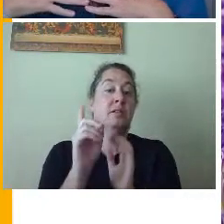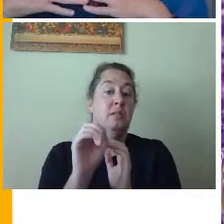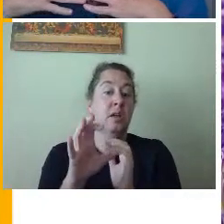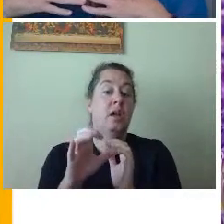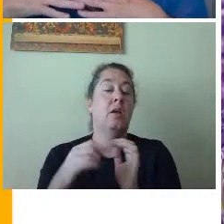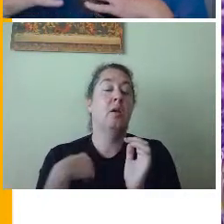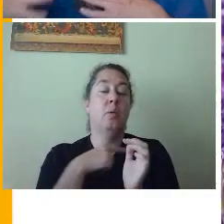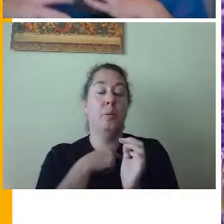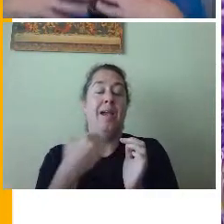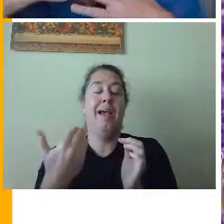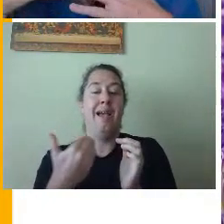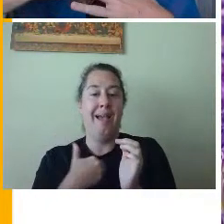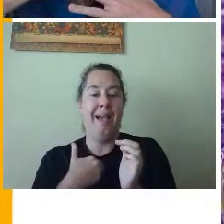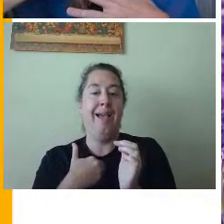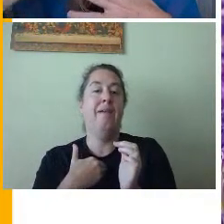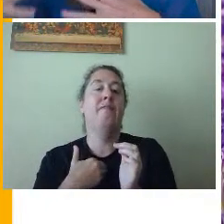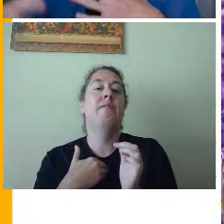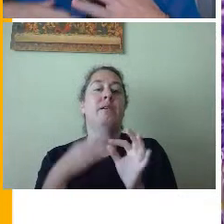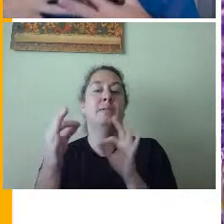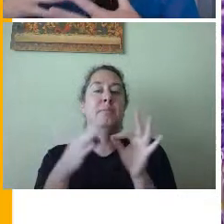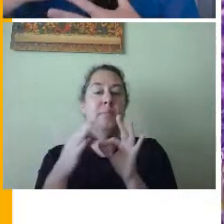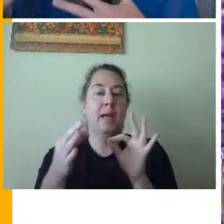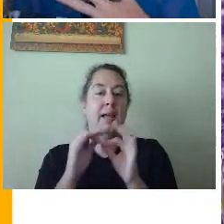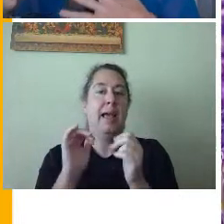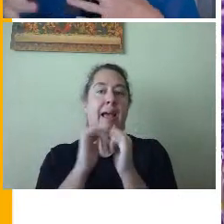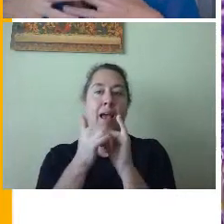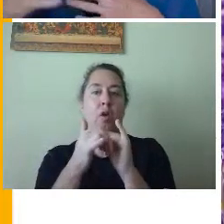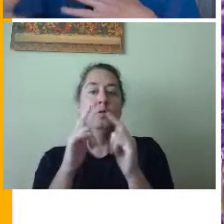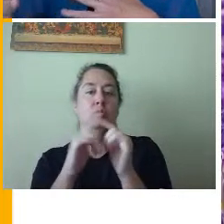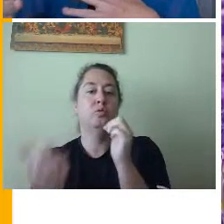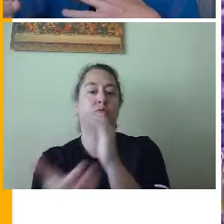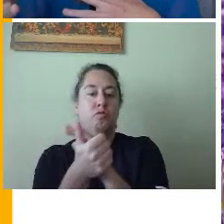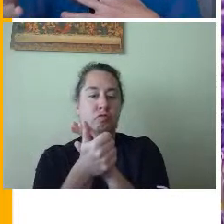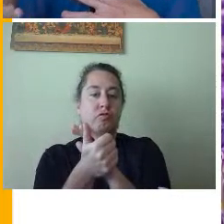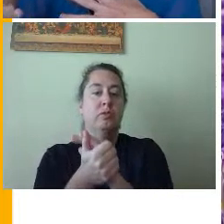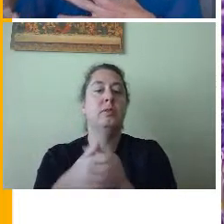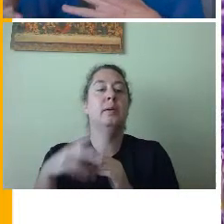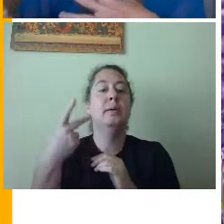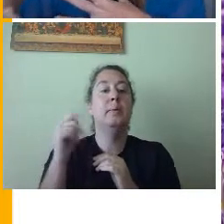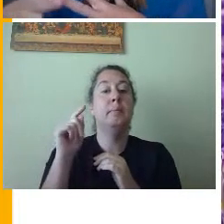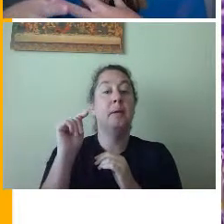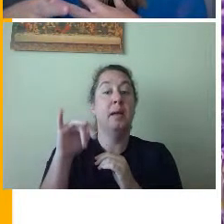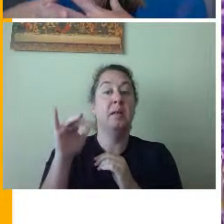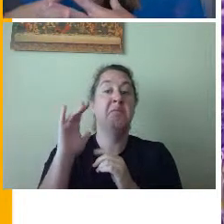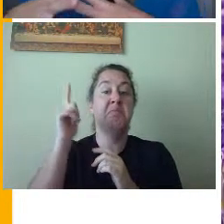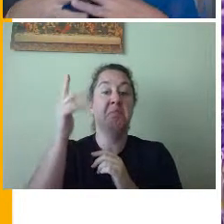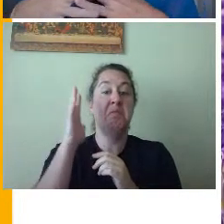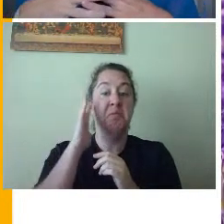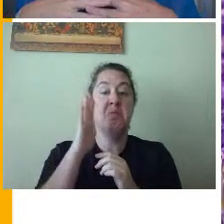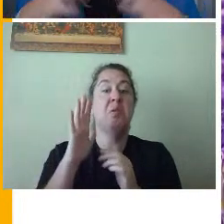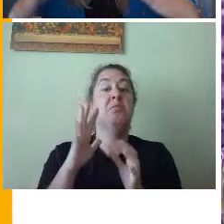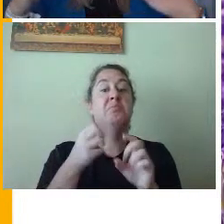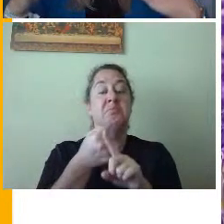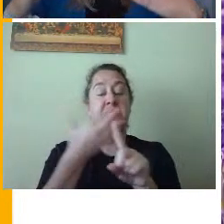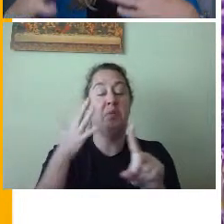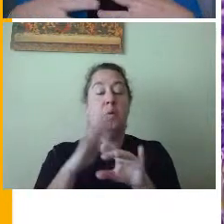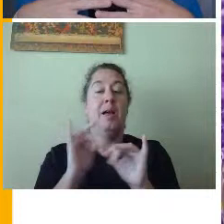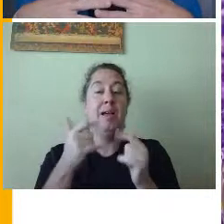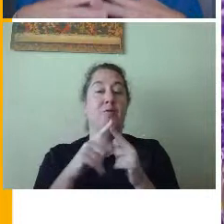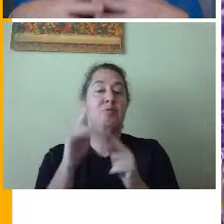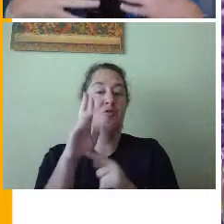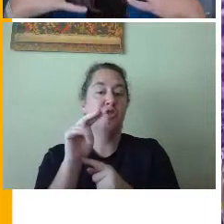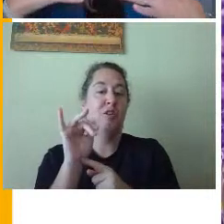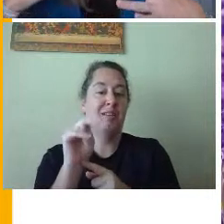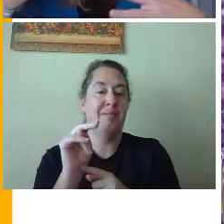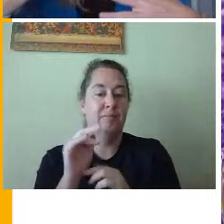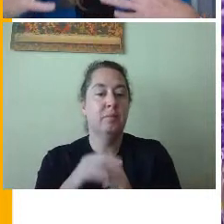session that's going to go into how to attach documents, and again, Patty's is going to go into how to turn things in. With